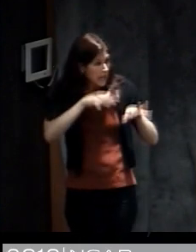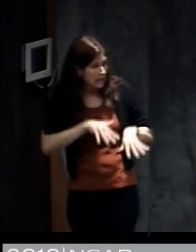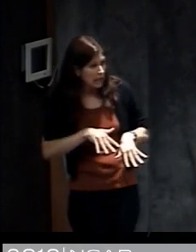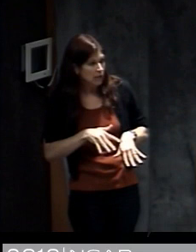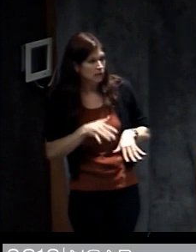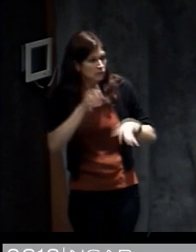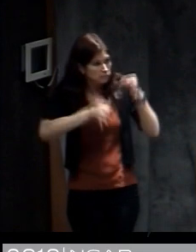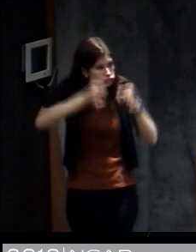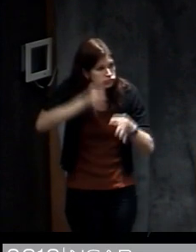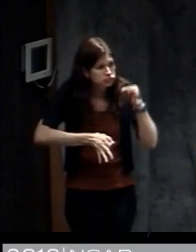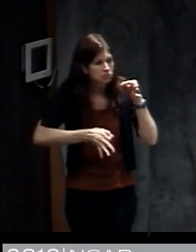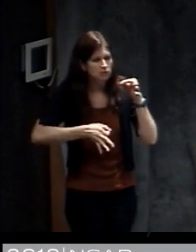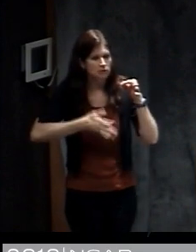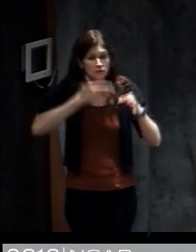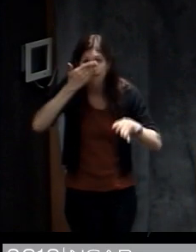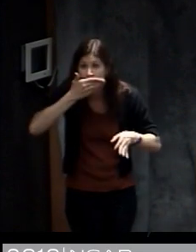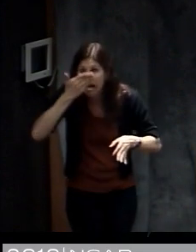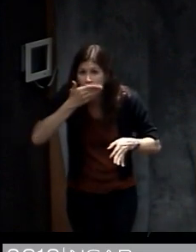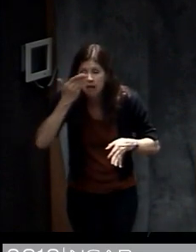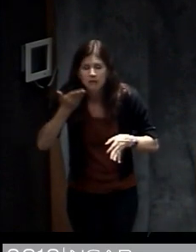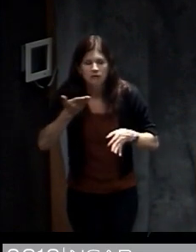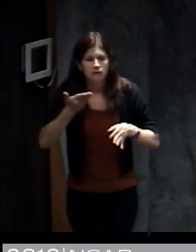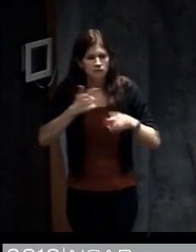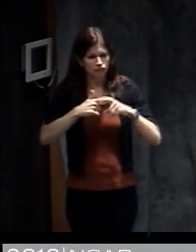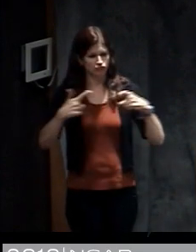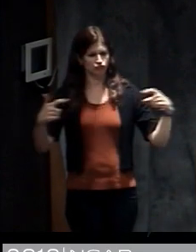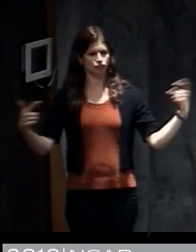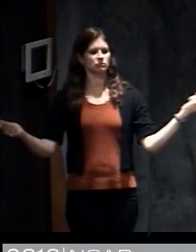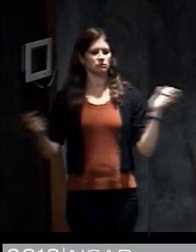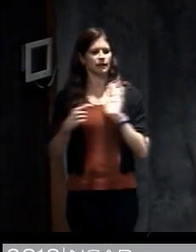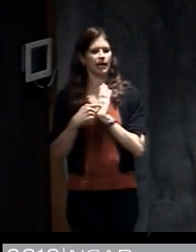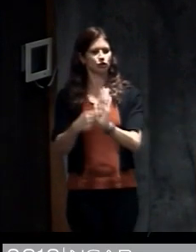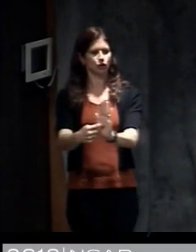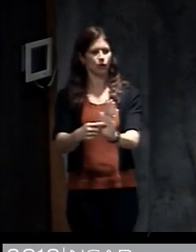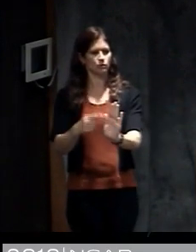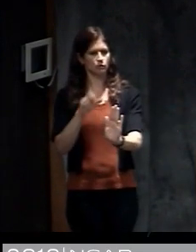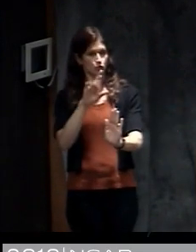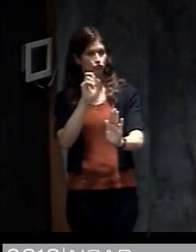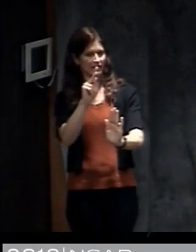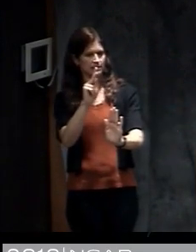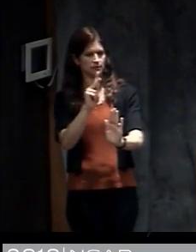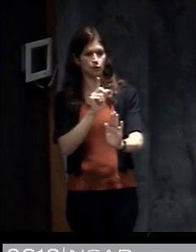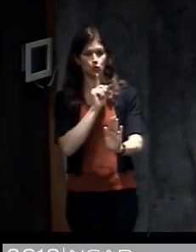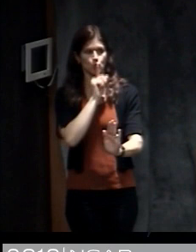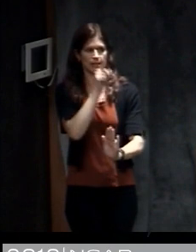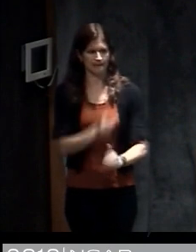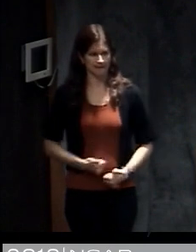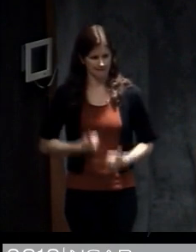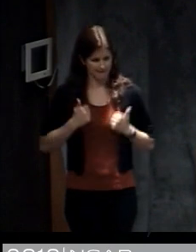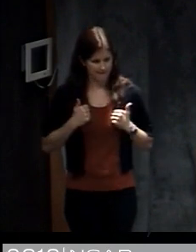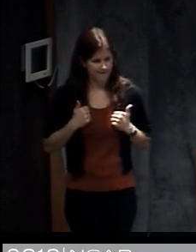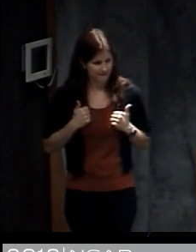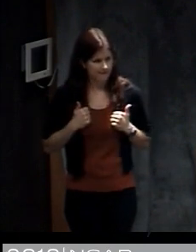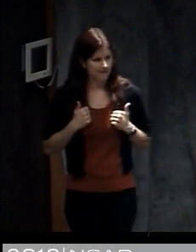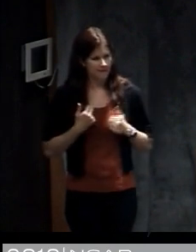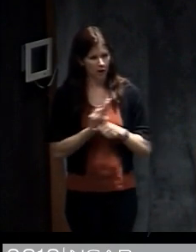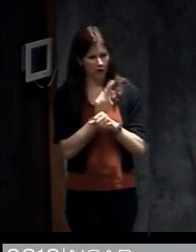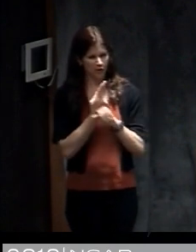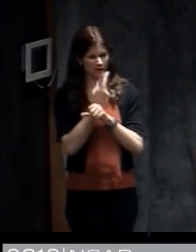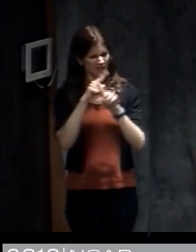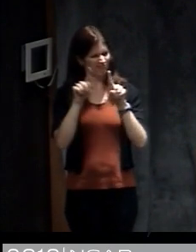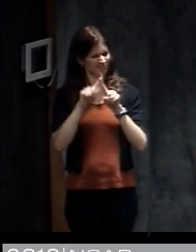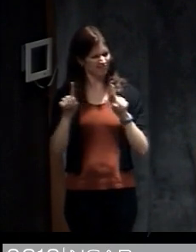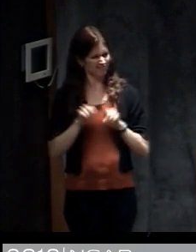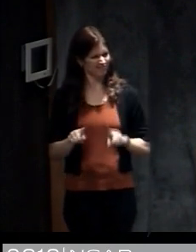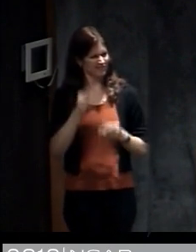All those kinds of things. What do they smell as evidence of whether the risk is real or not? And so they're using all these different kinds of information